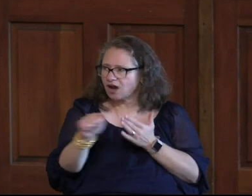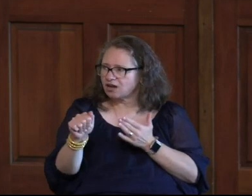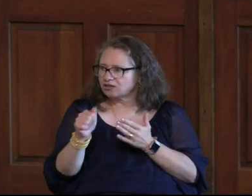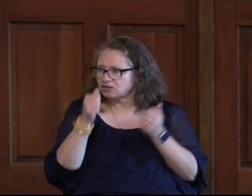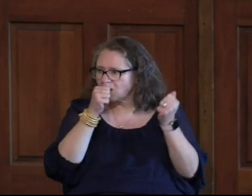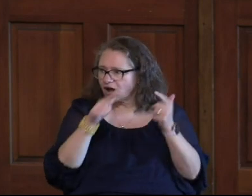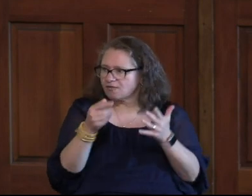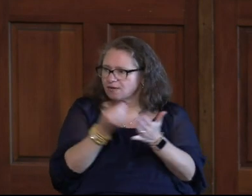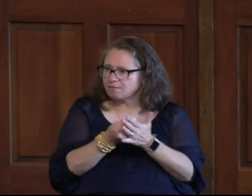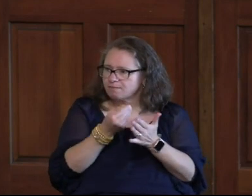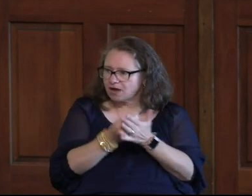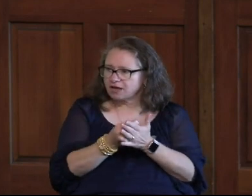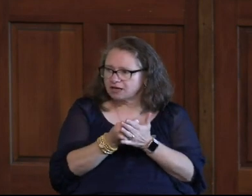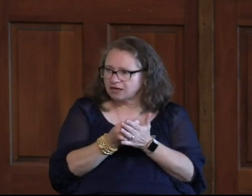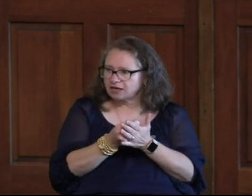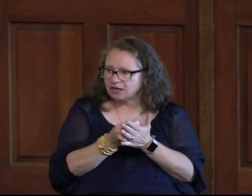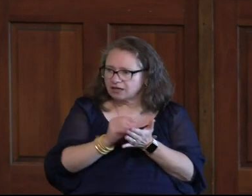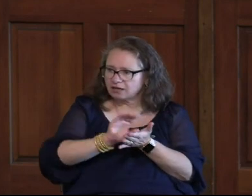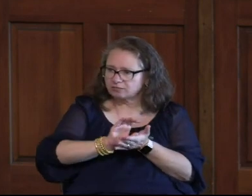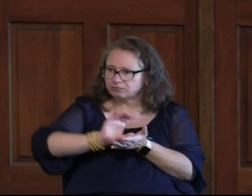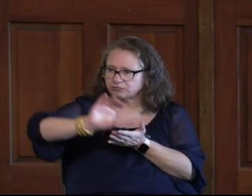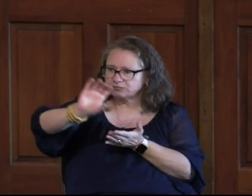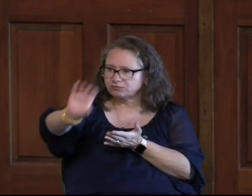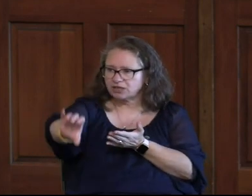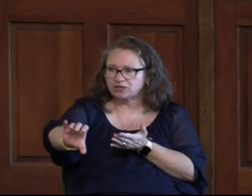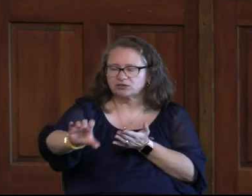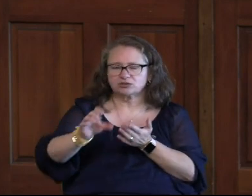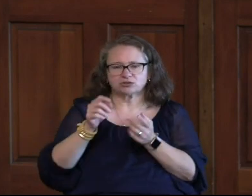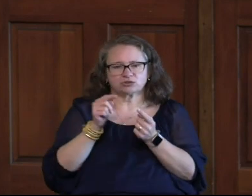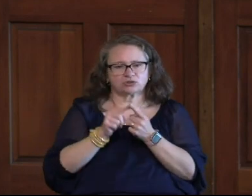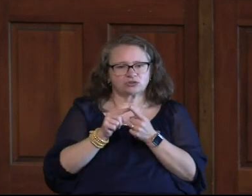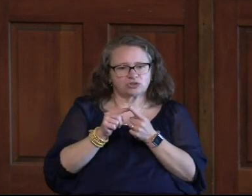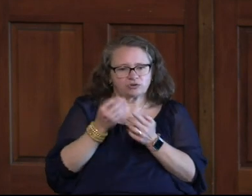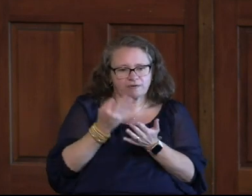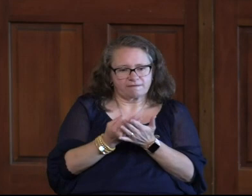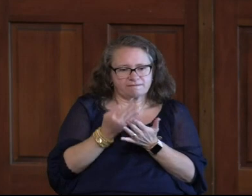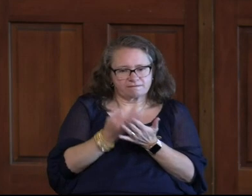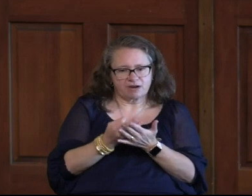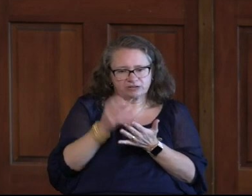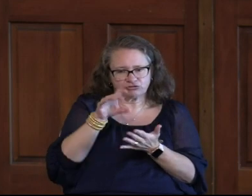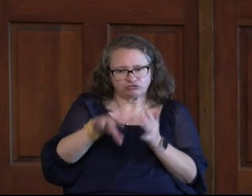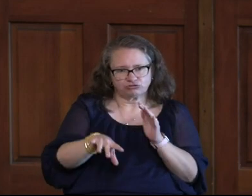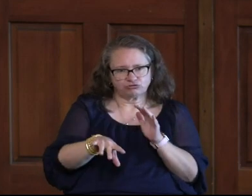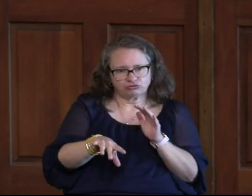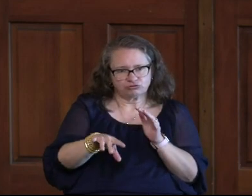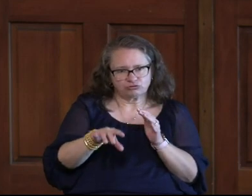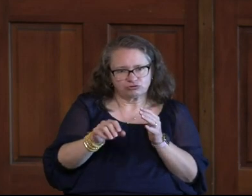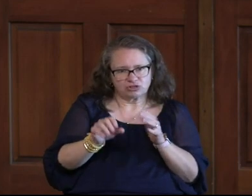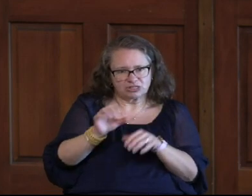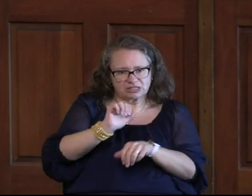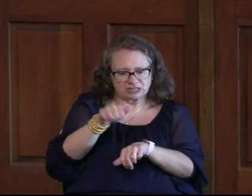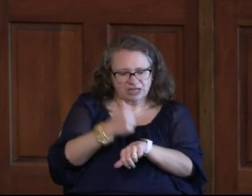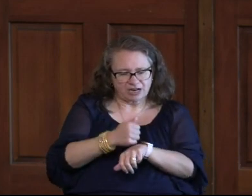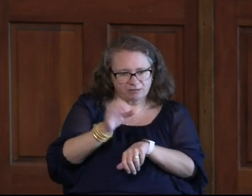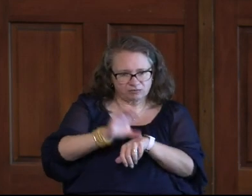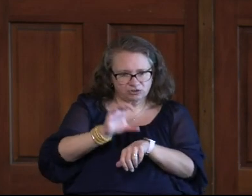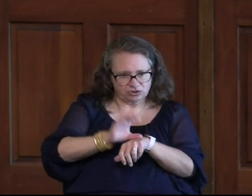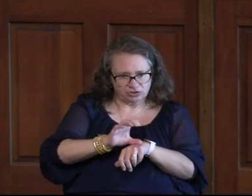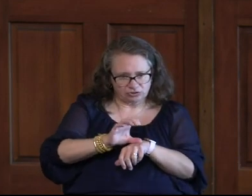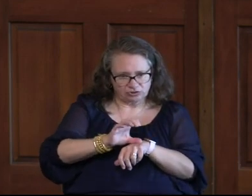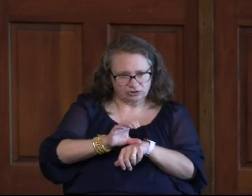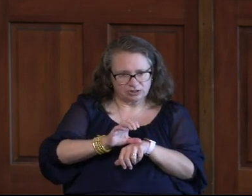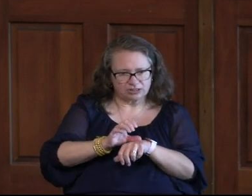All that money, just so you know Leaves our church And that goes to fund church planting Some 50%